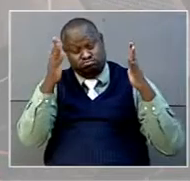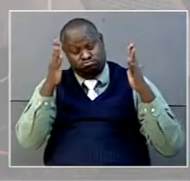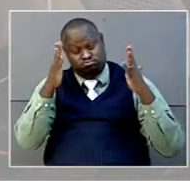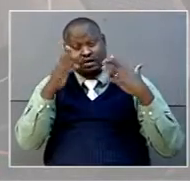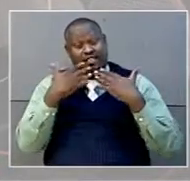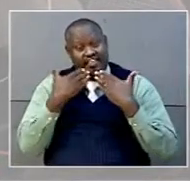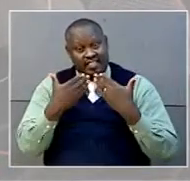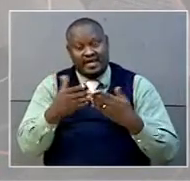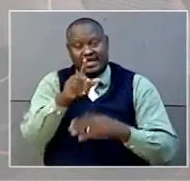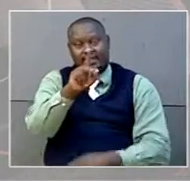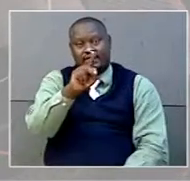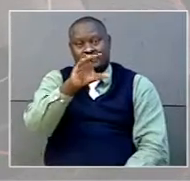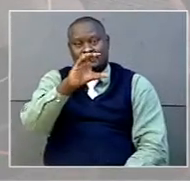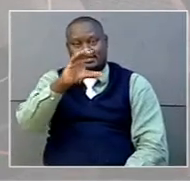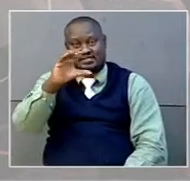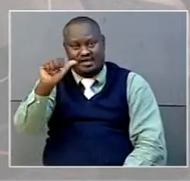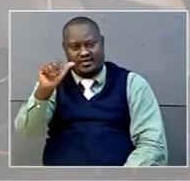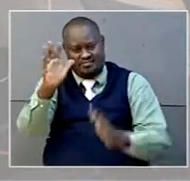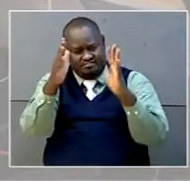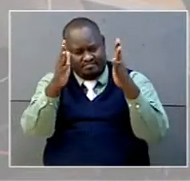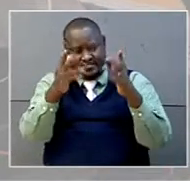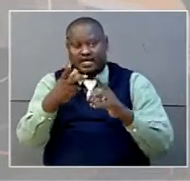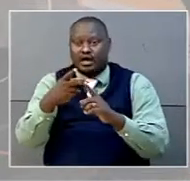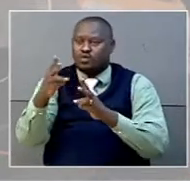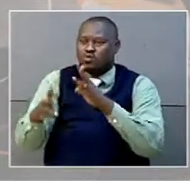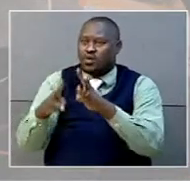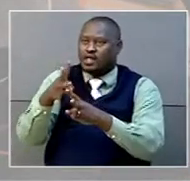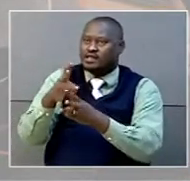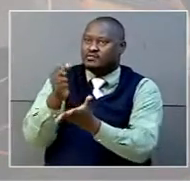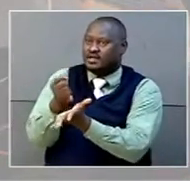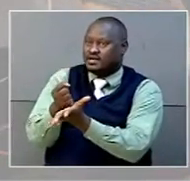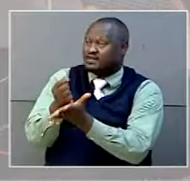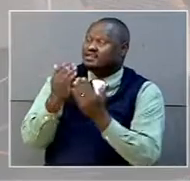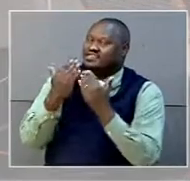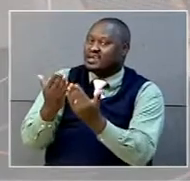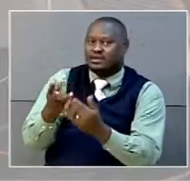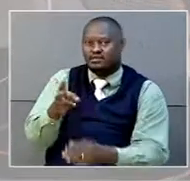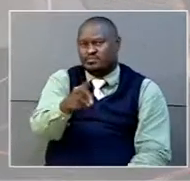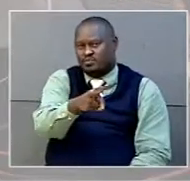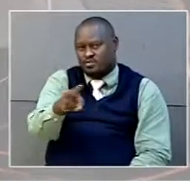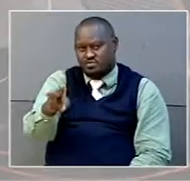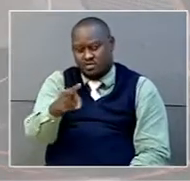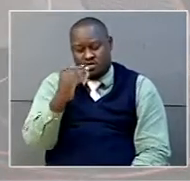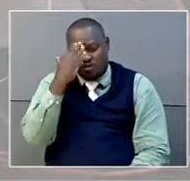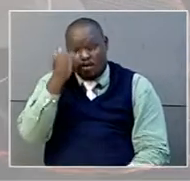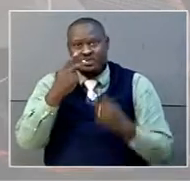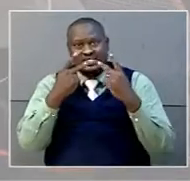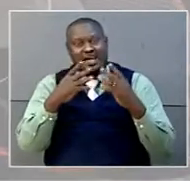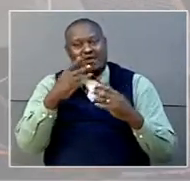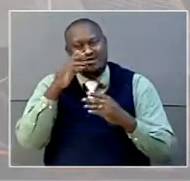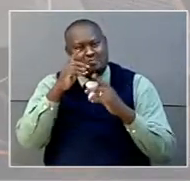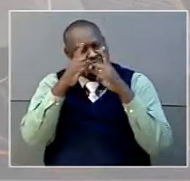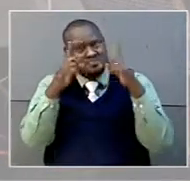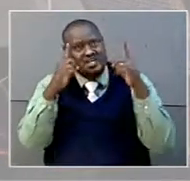to the Kampala Capital City Authority and the World Bank for this project, as it is to beautify the face of the institution